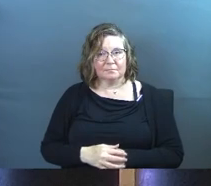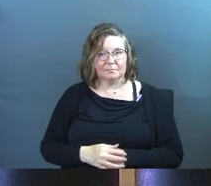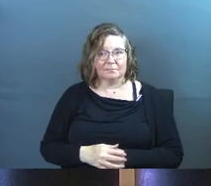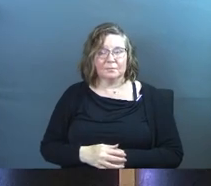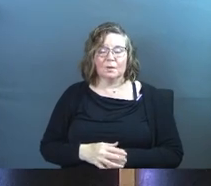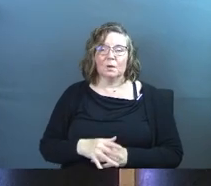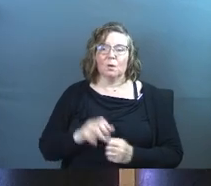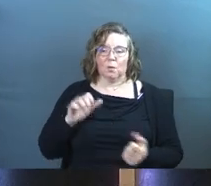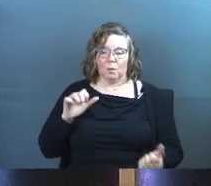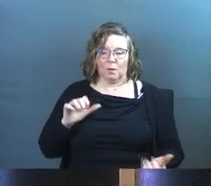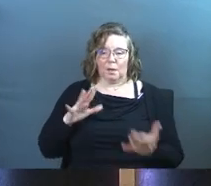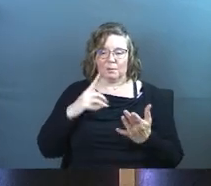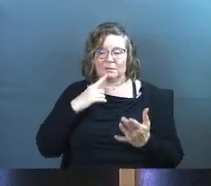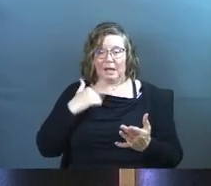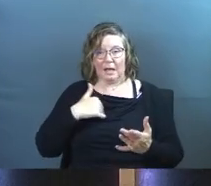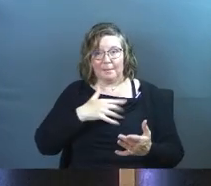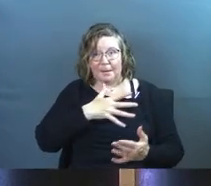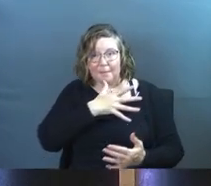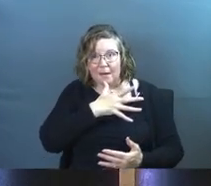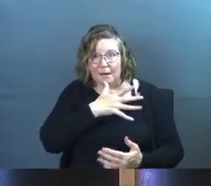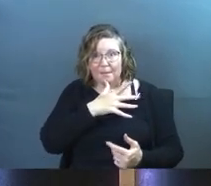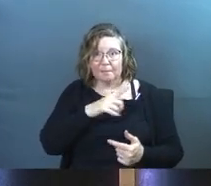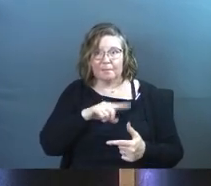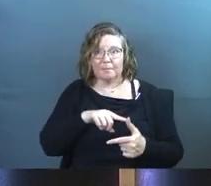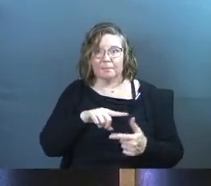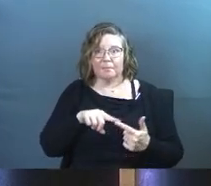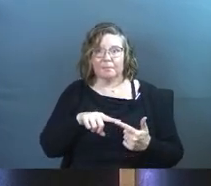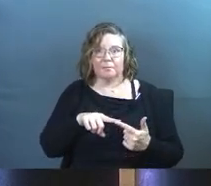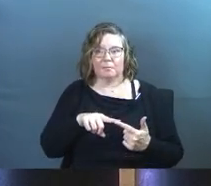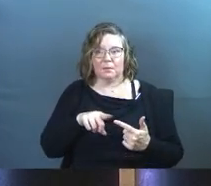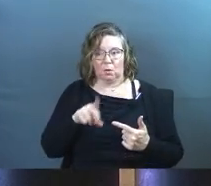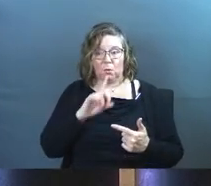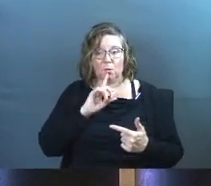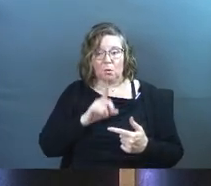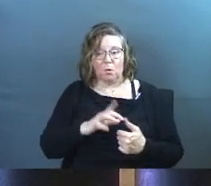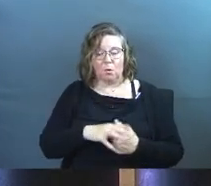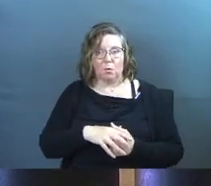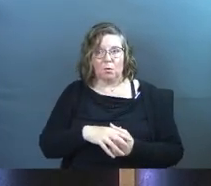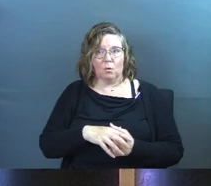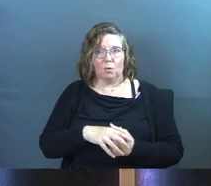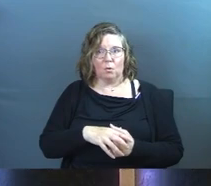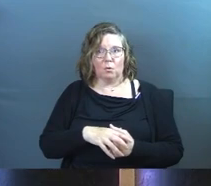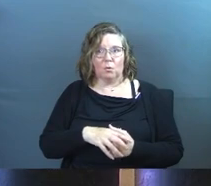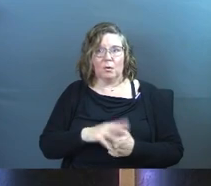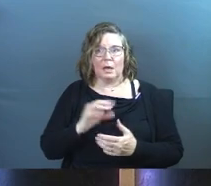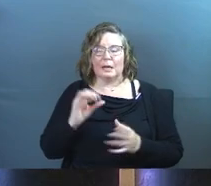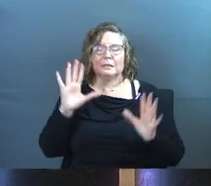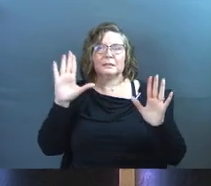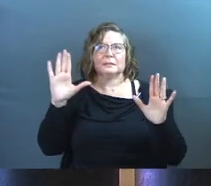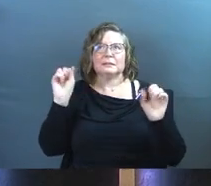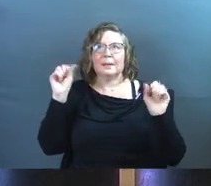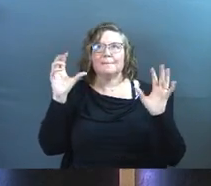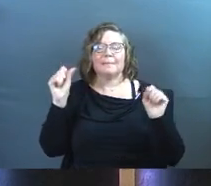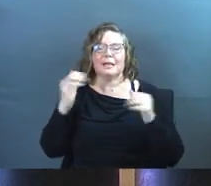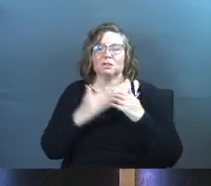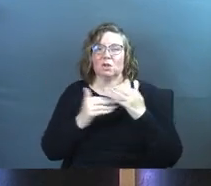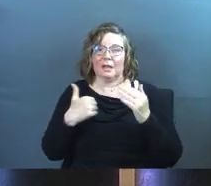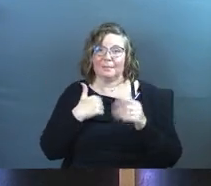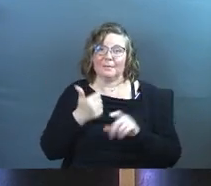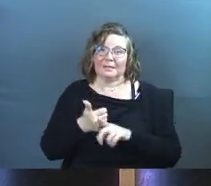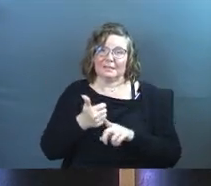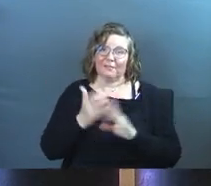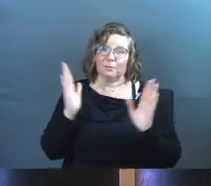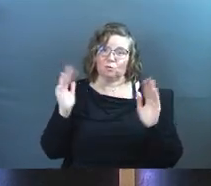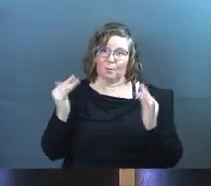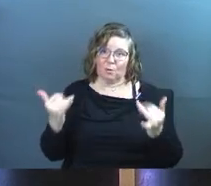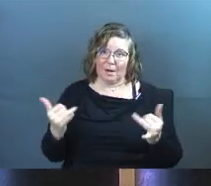So we come and we say, I'm a mom. And you are. And it's an amazing calling. I'm about to get myself